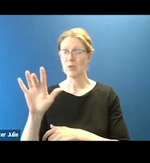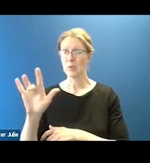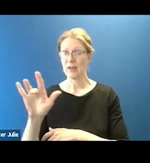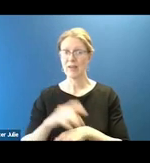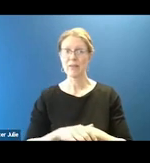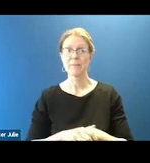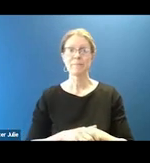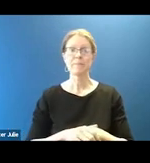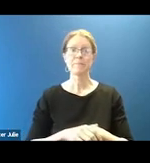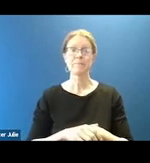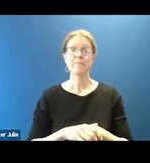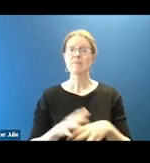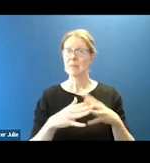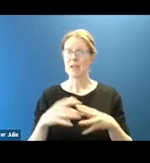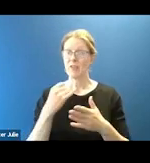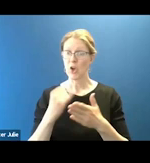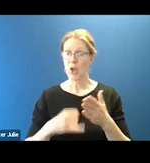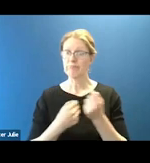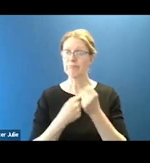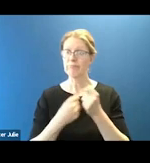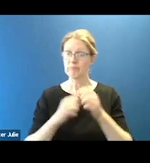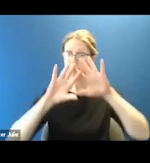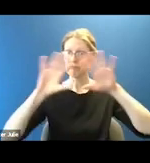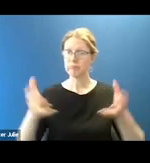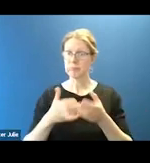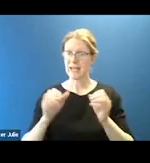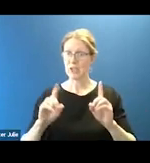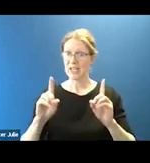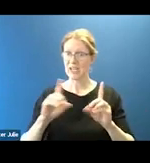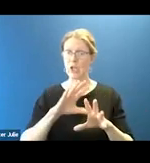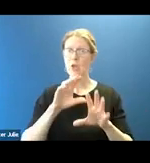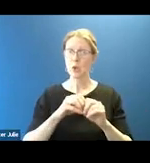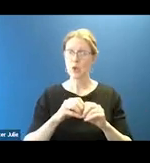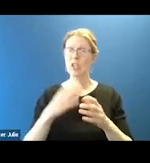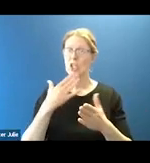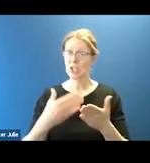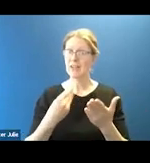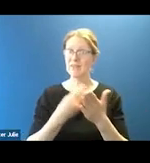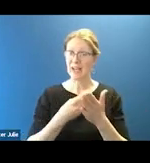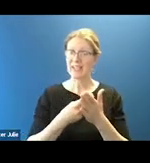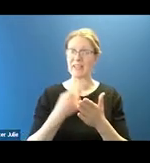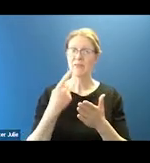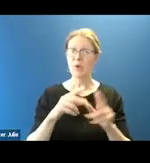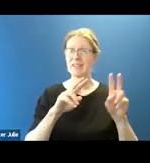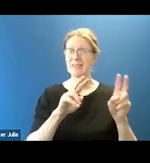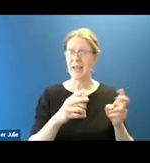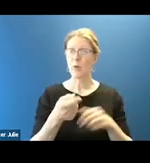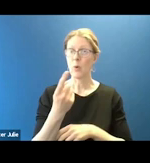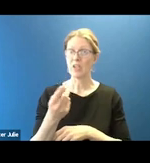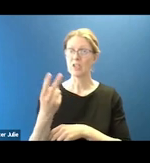Americans for the Arts supports a well-rounded education, and this includes adequately funding Titles I, II, and IV.